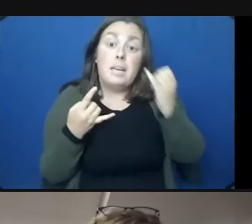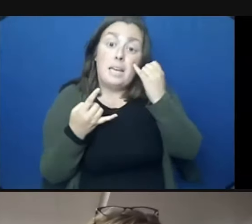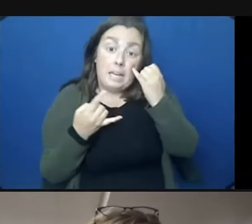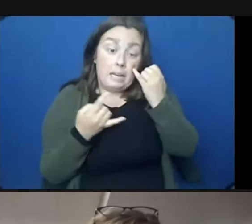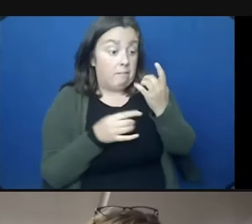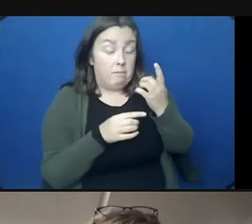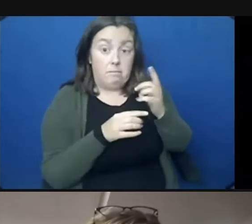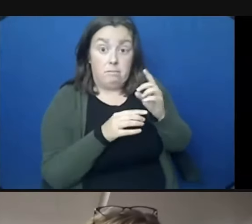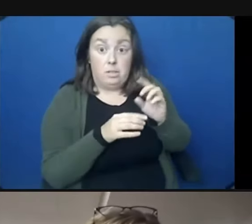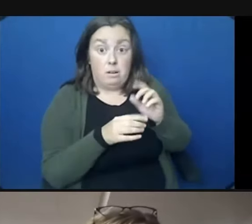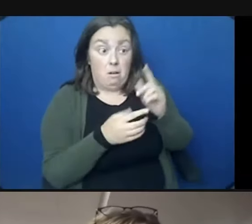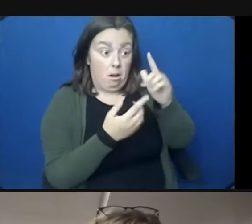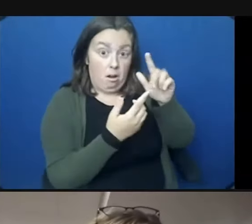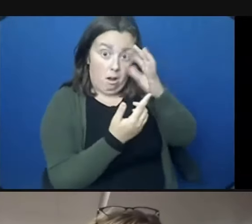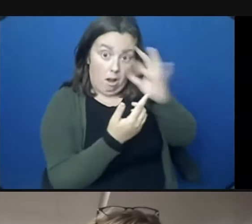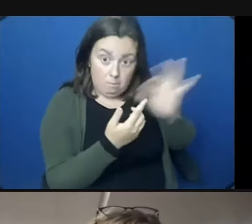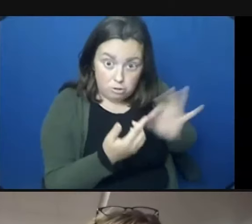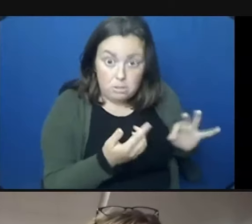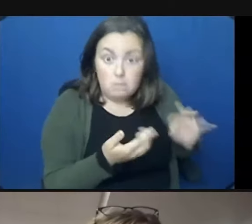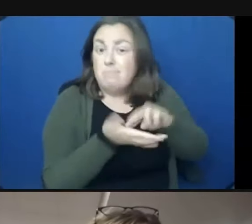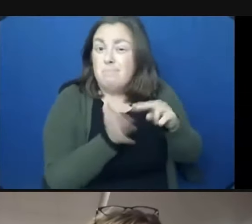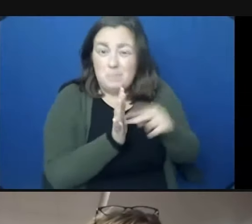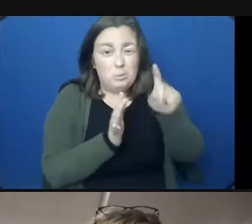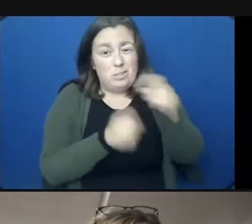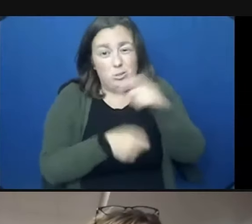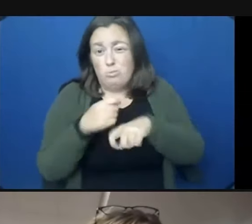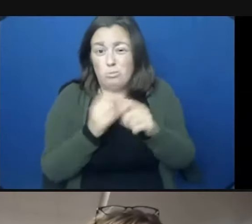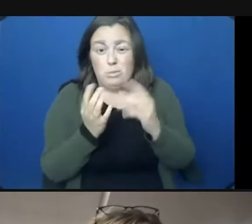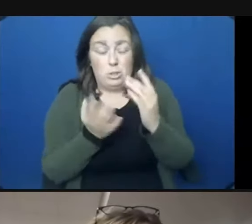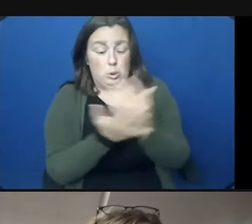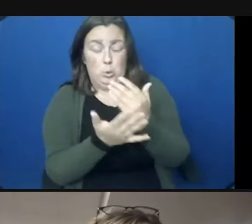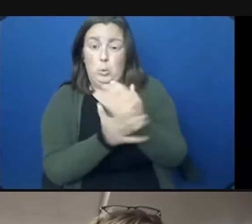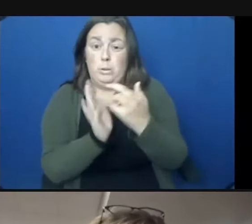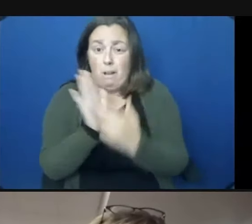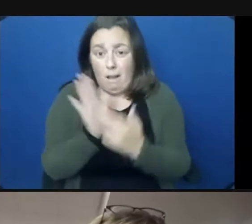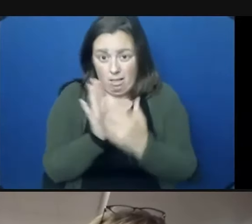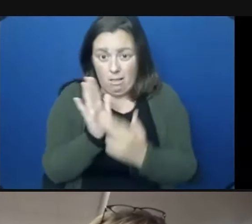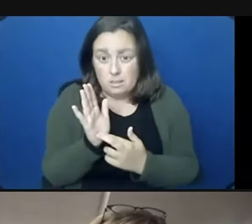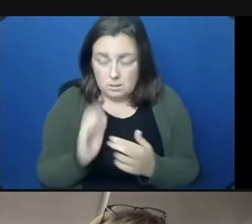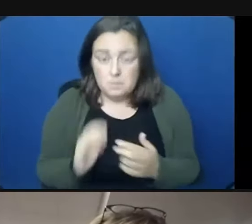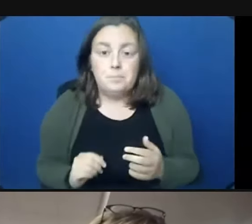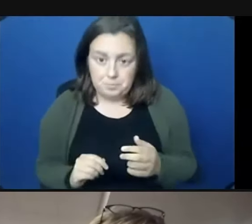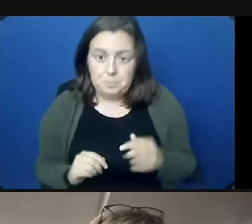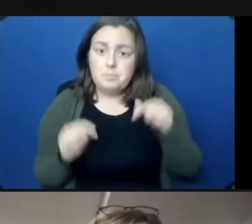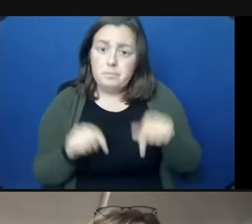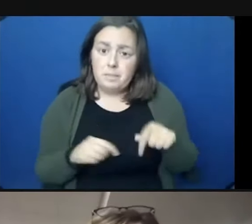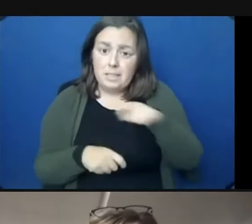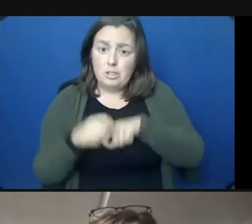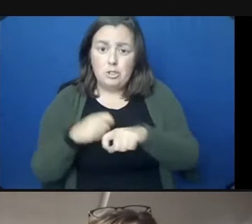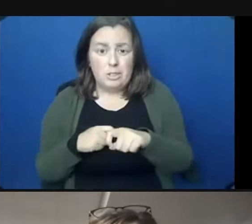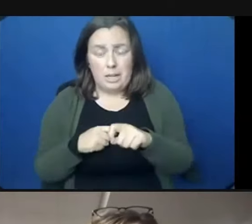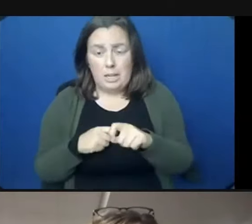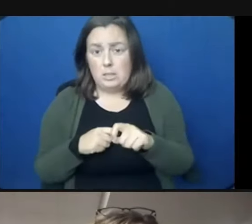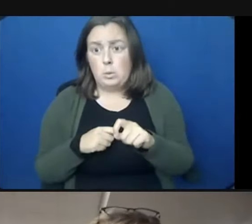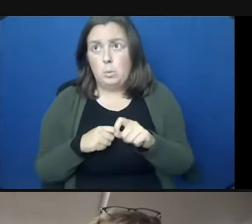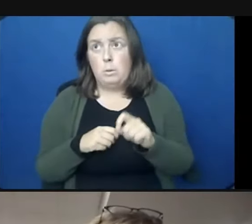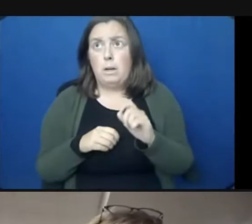the health and safety of our students. Following the guidelines put forth by the experts at CDC and AAP, this change will inhibit, rather than promote,